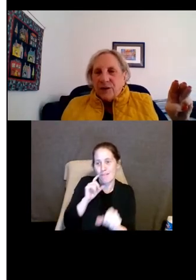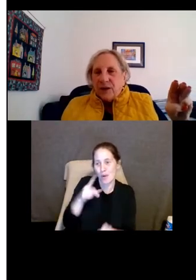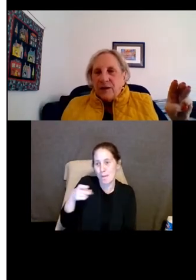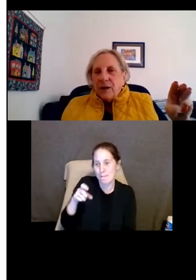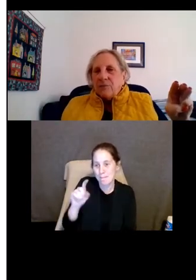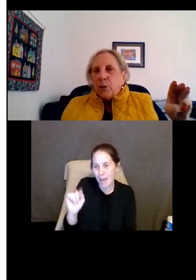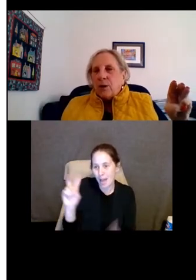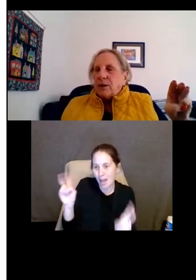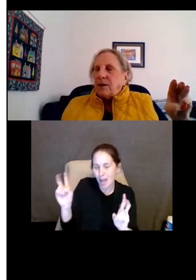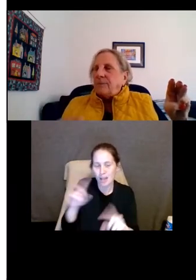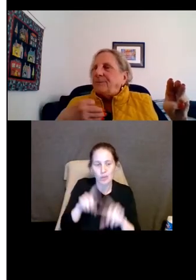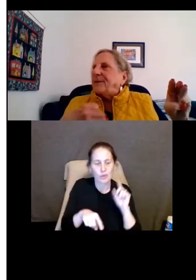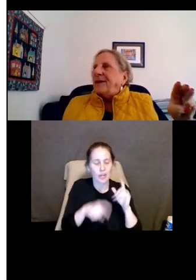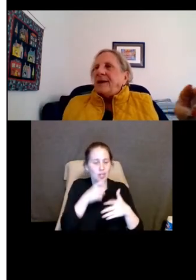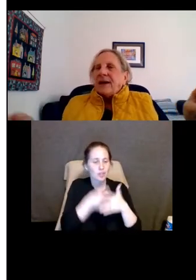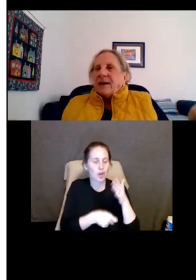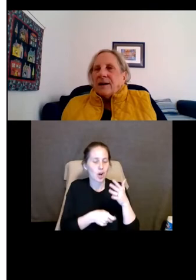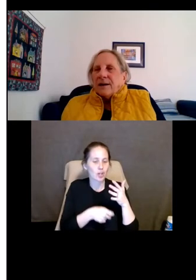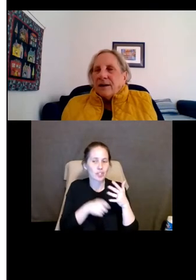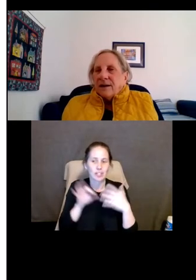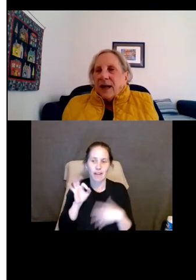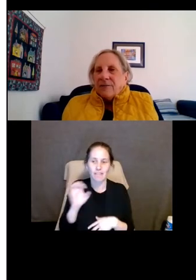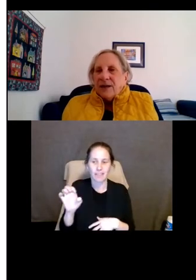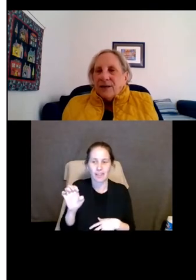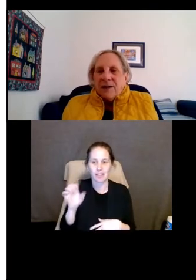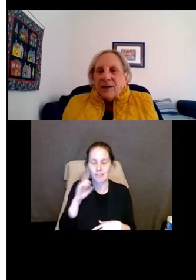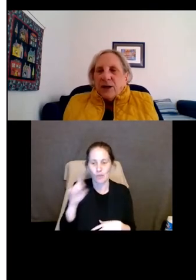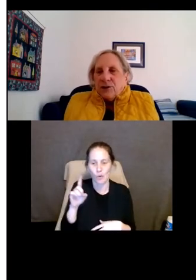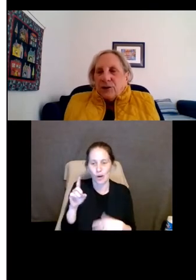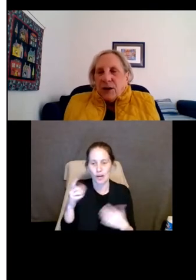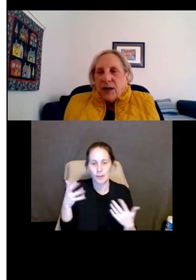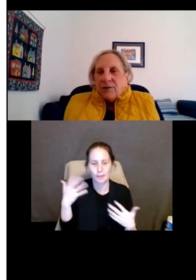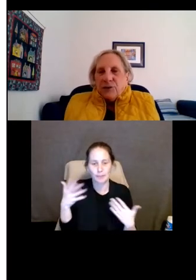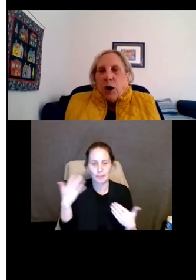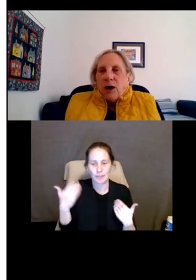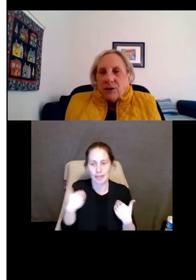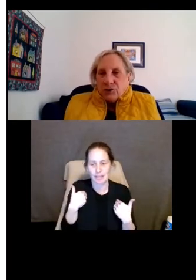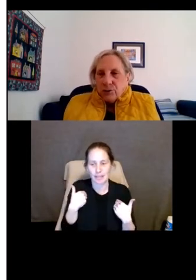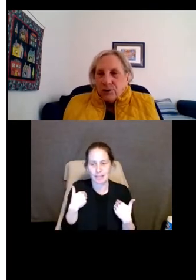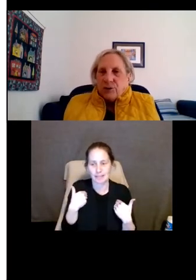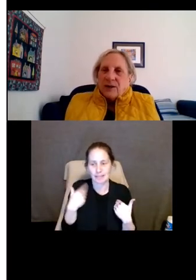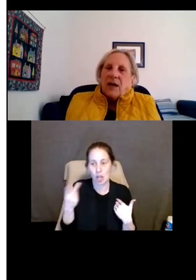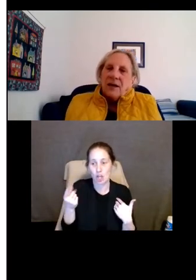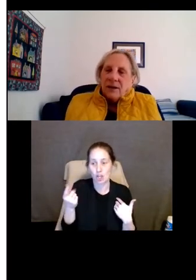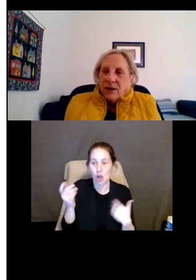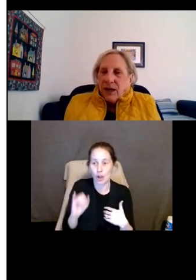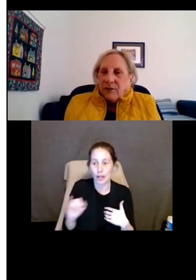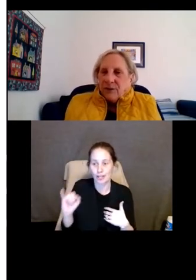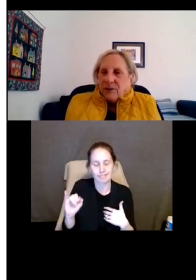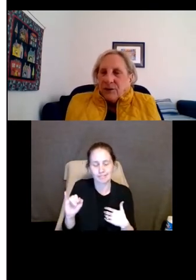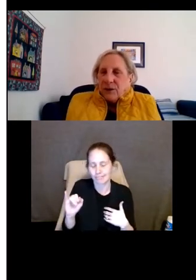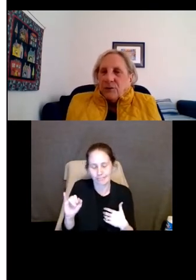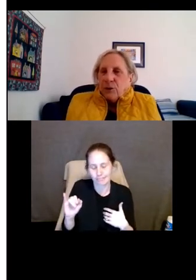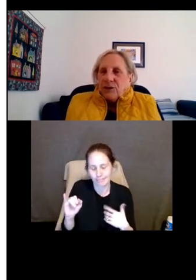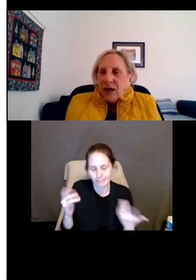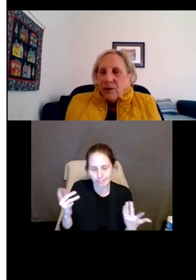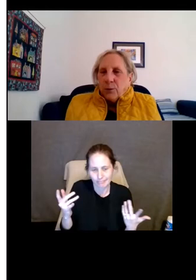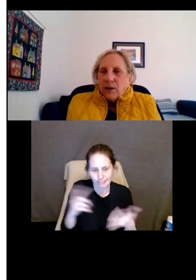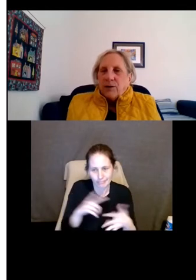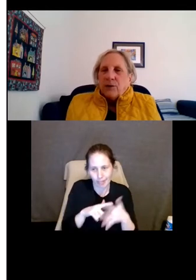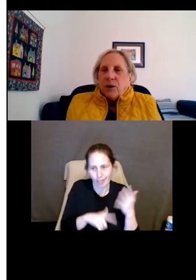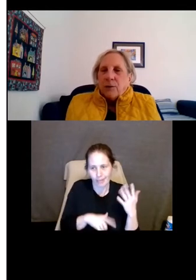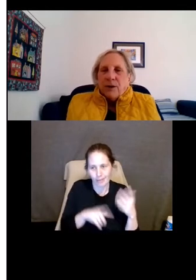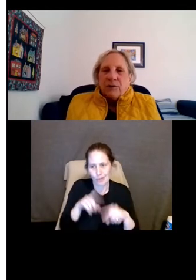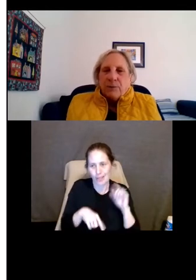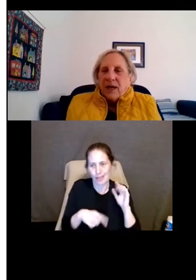charge a fee for having dog insurance. You cannot have, you know, you cannot